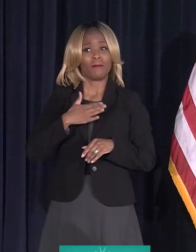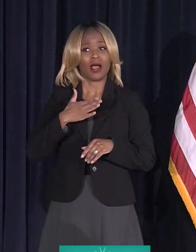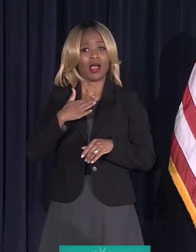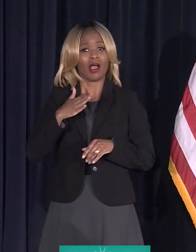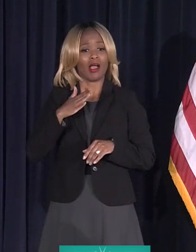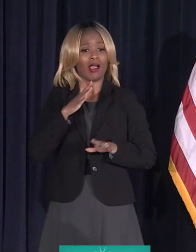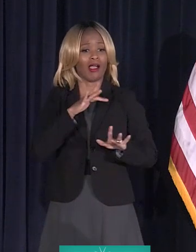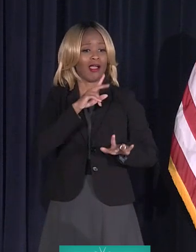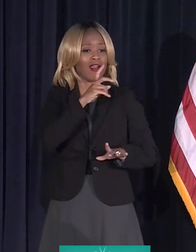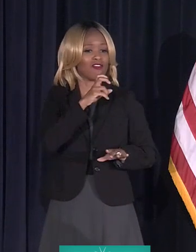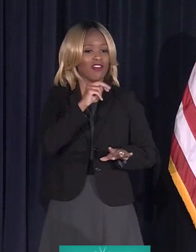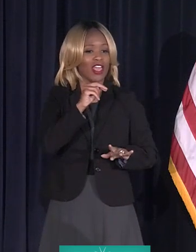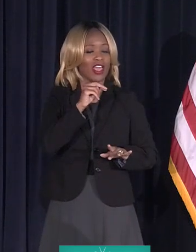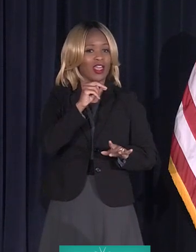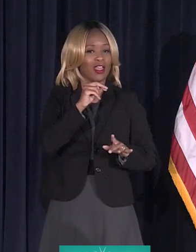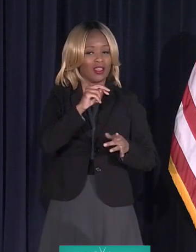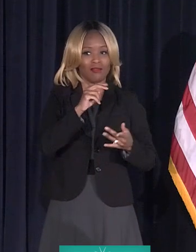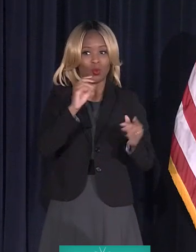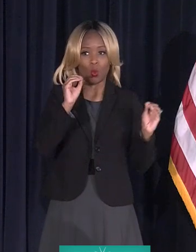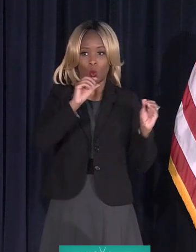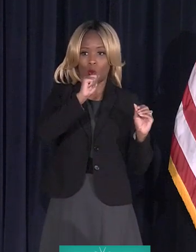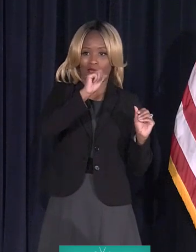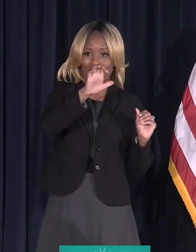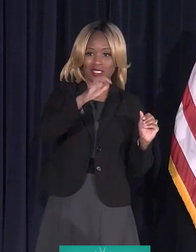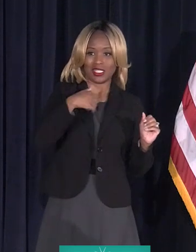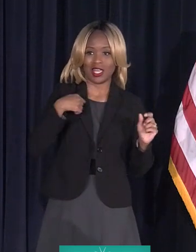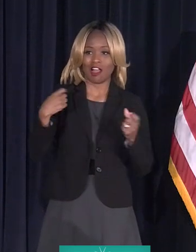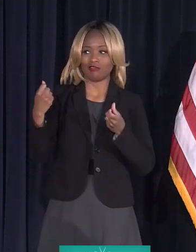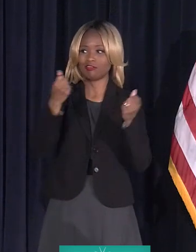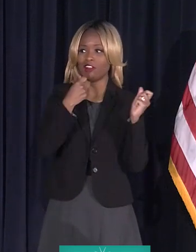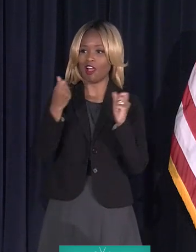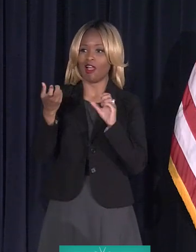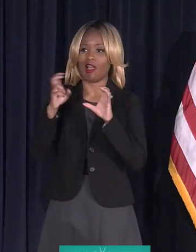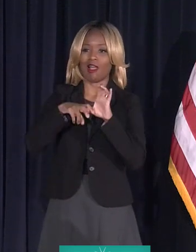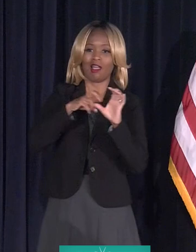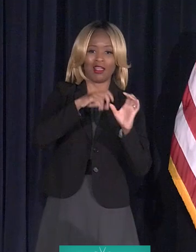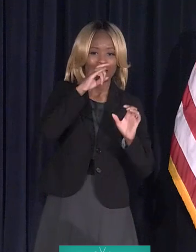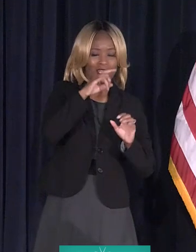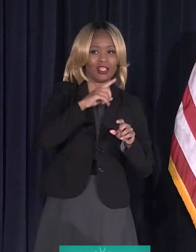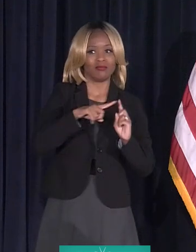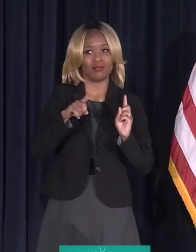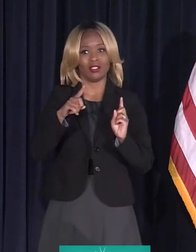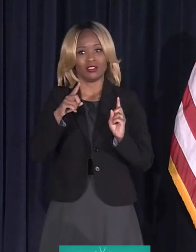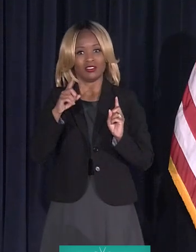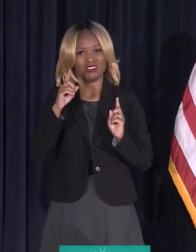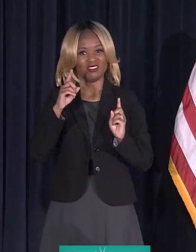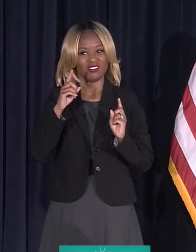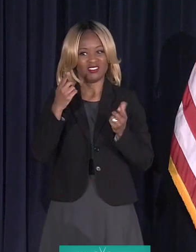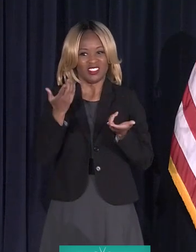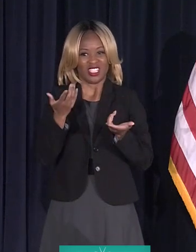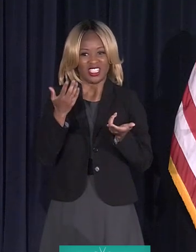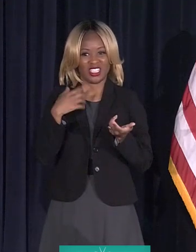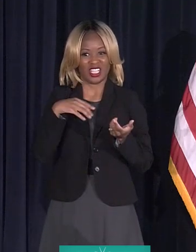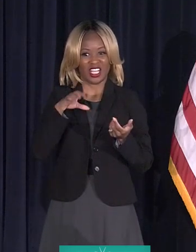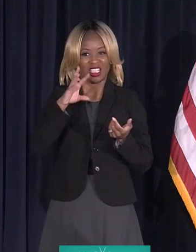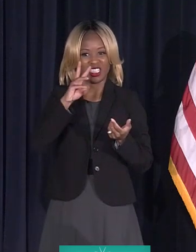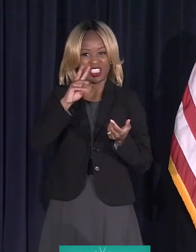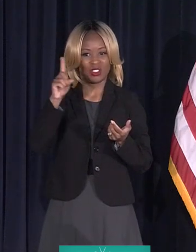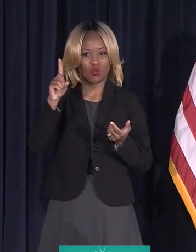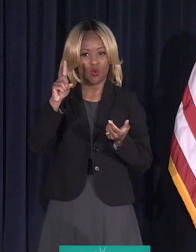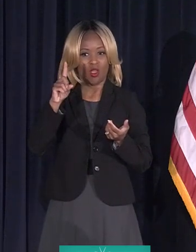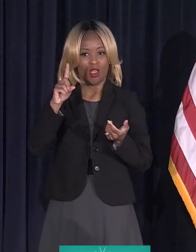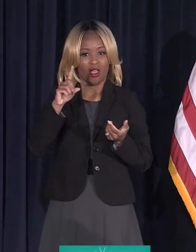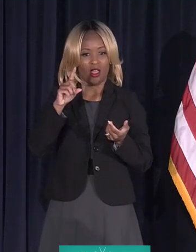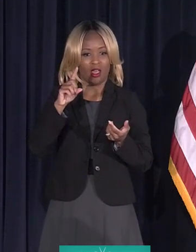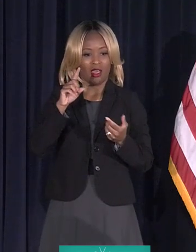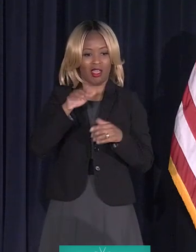the air conditioning went out. And it's like kind of bad, you know, delivering all the, it's like 61 pets that gets food.